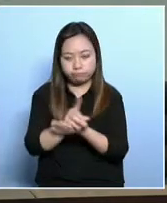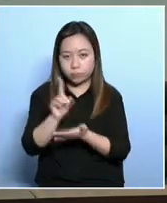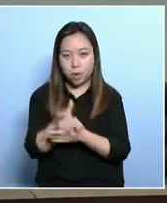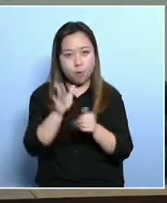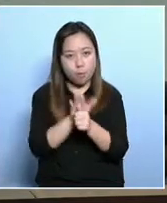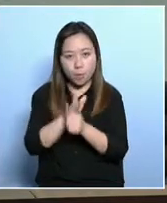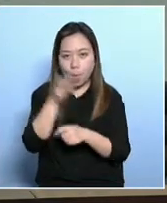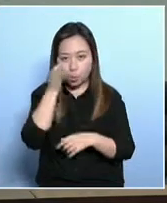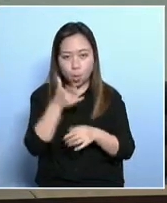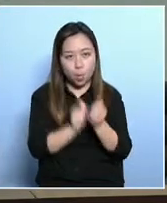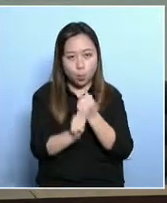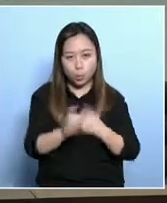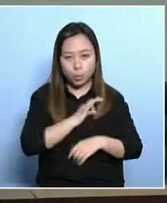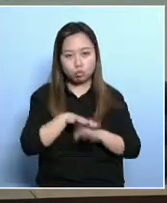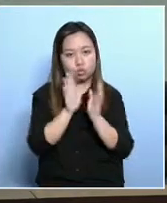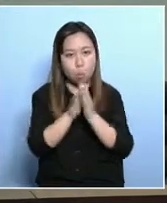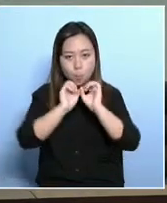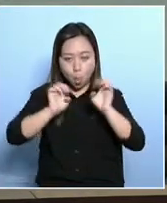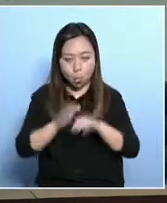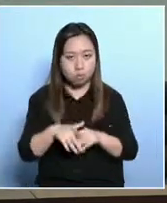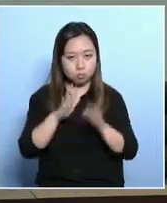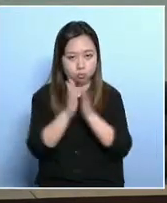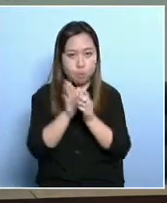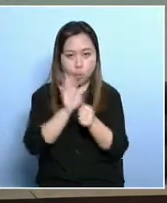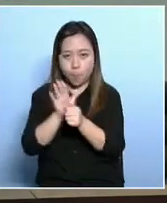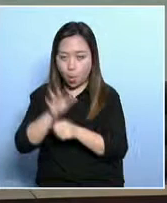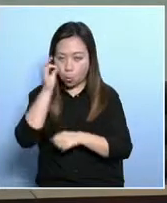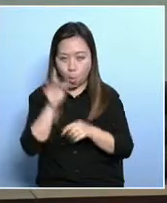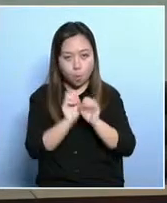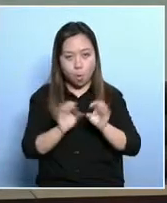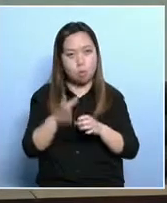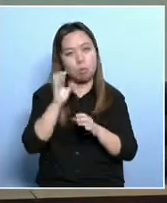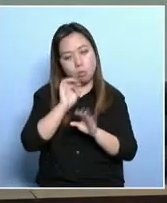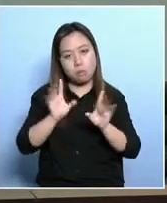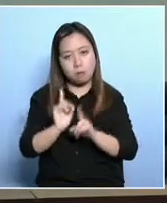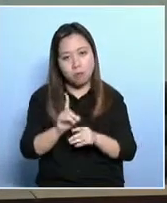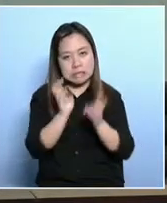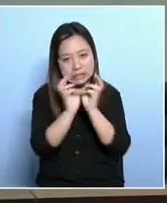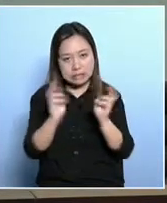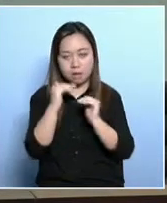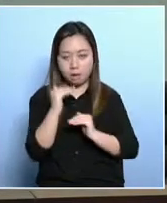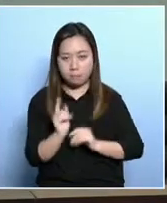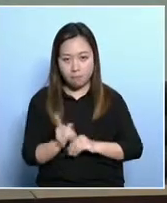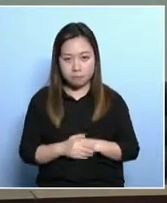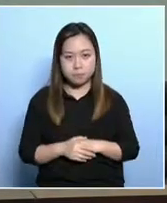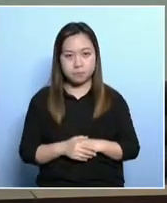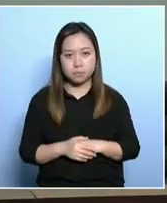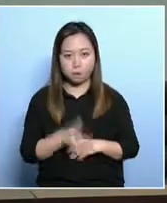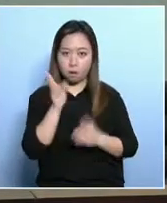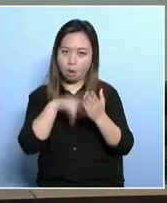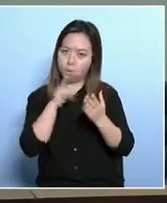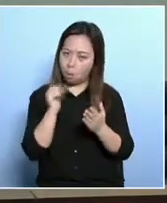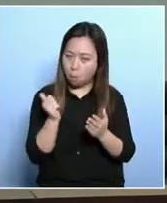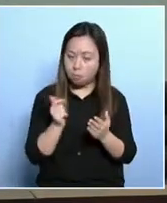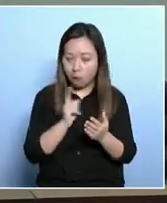eradicate poverty. We think that's wrong. And let's look at the annual poverty report. It pointed